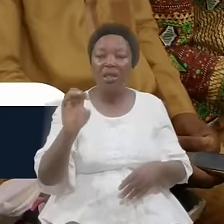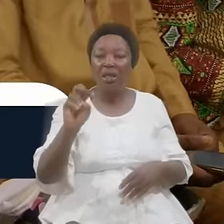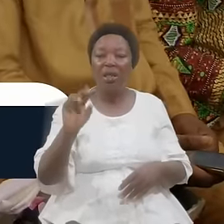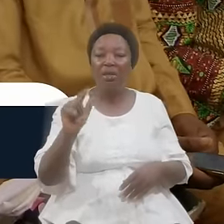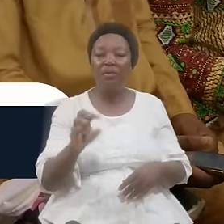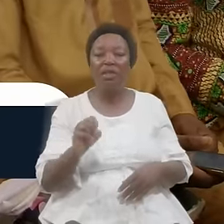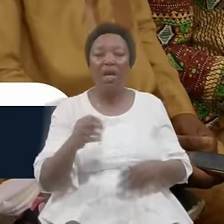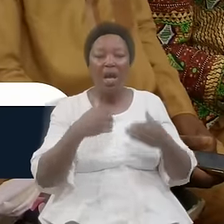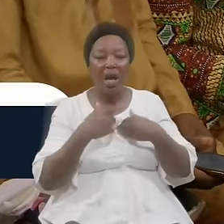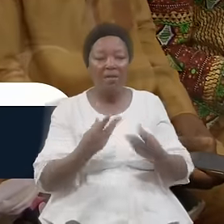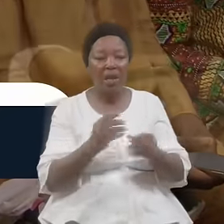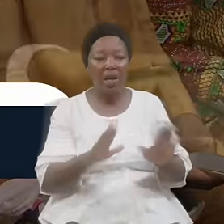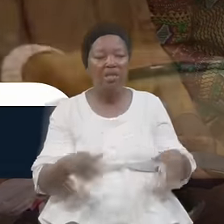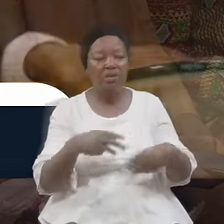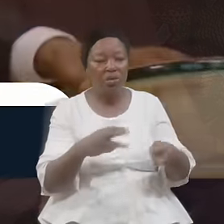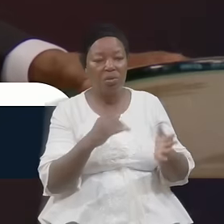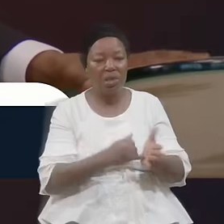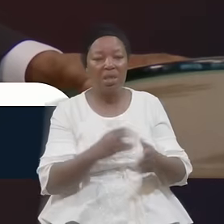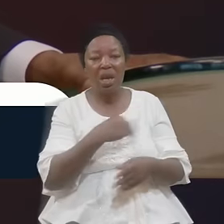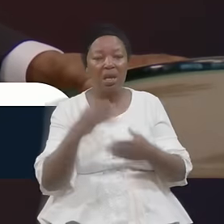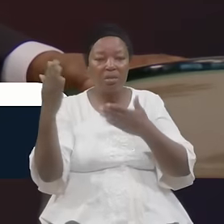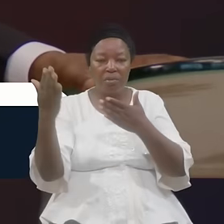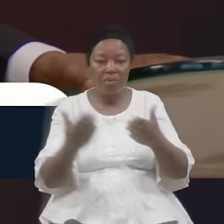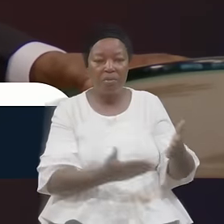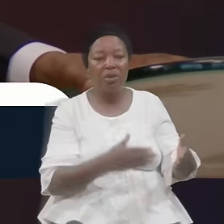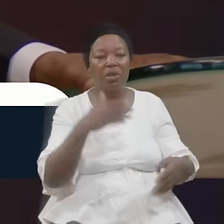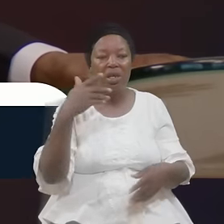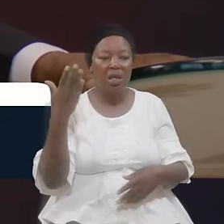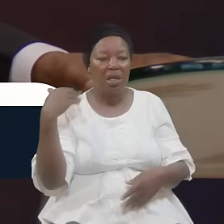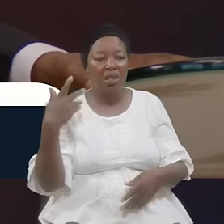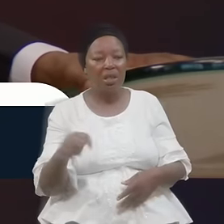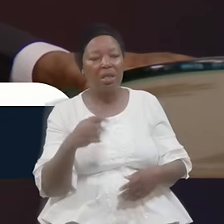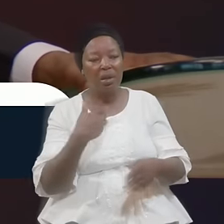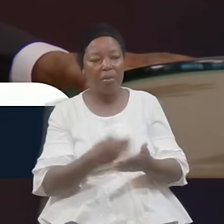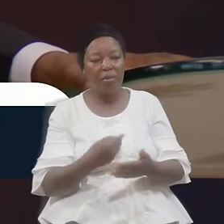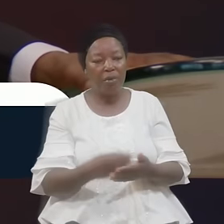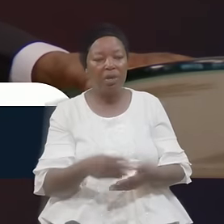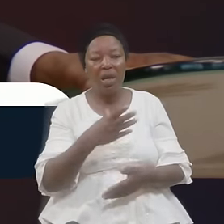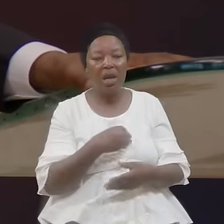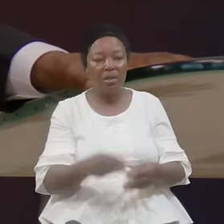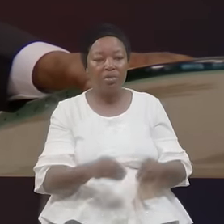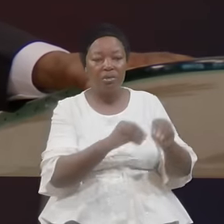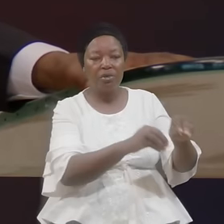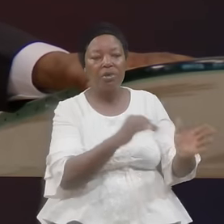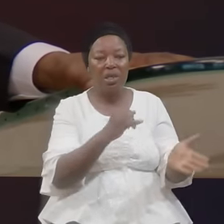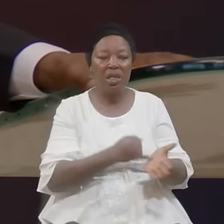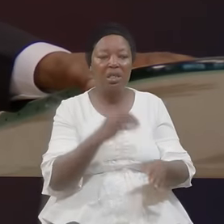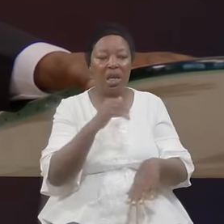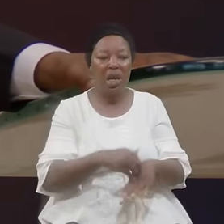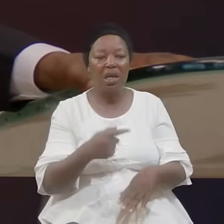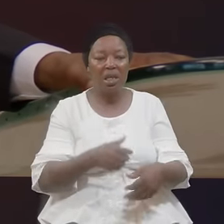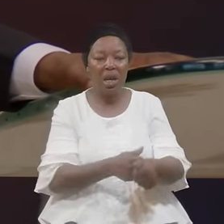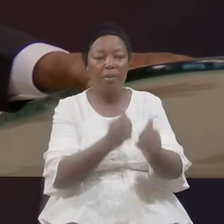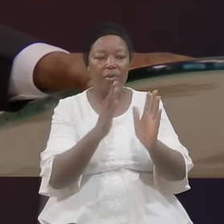Land Sold It And Brought The Money And Laid It At The